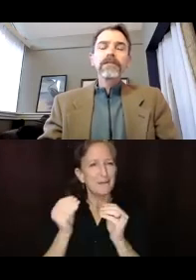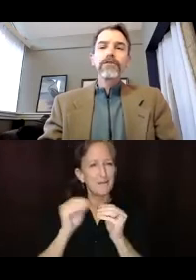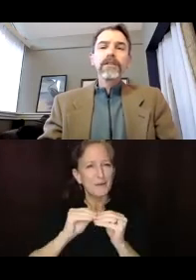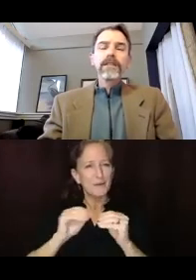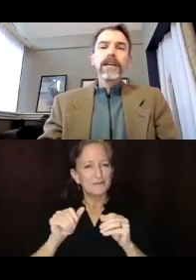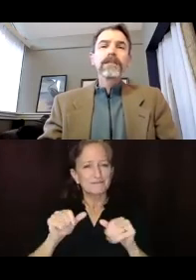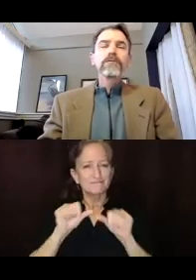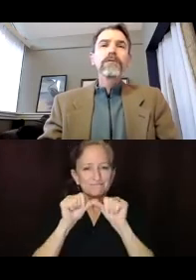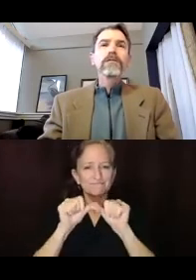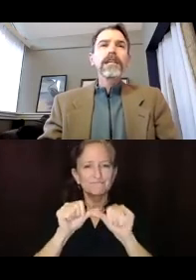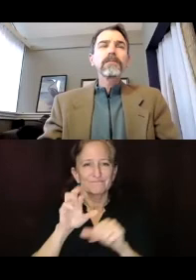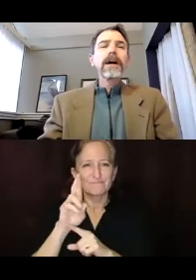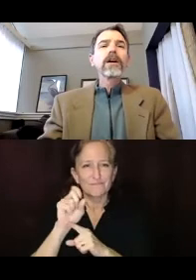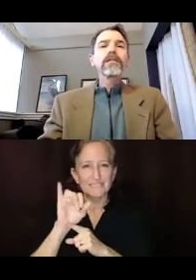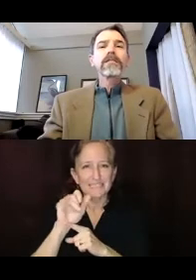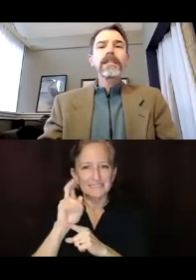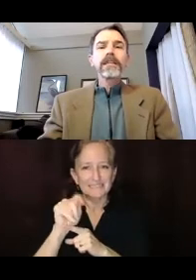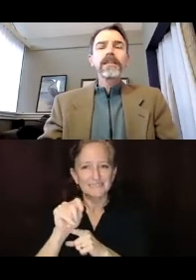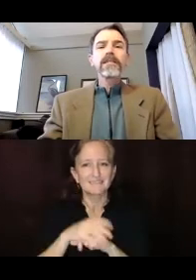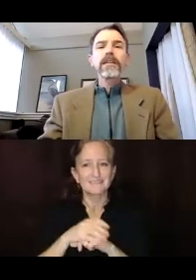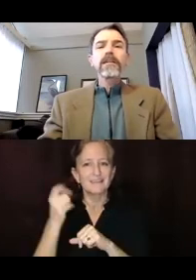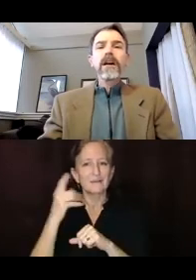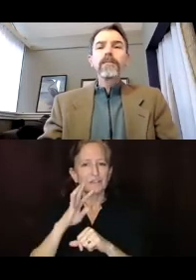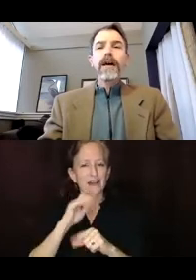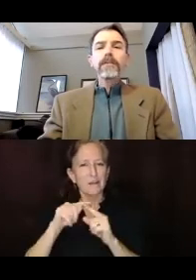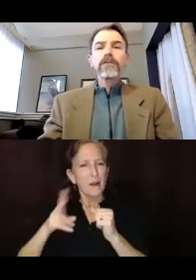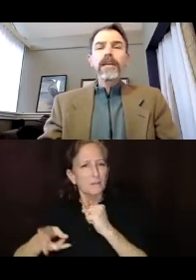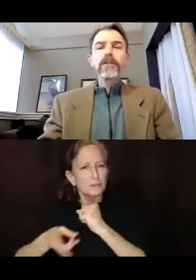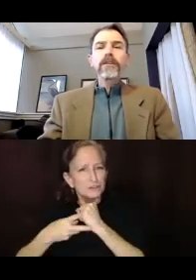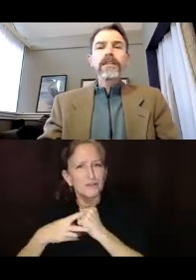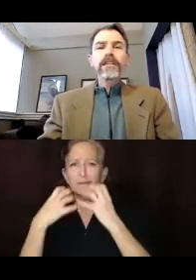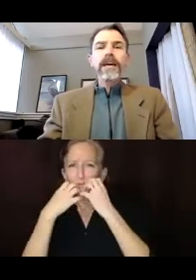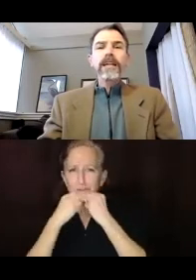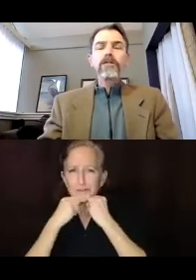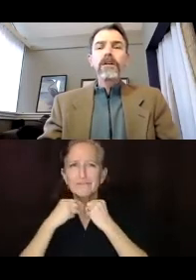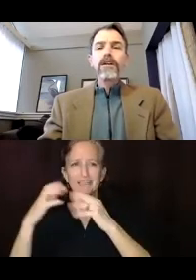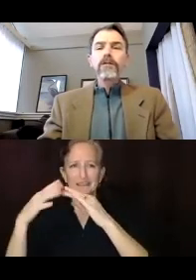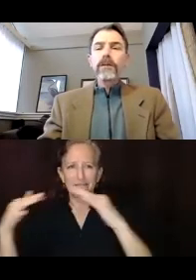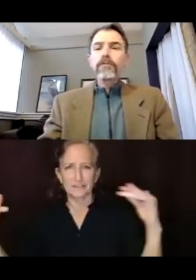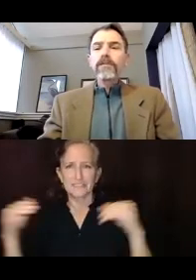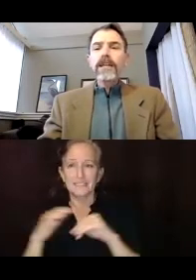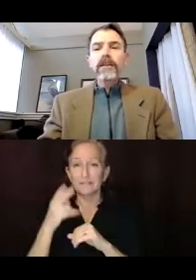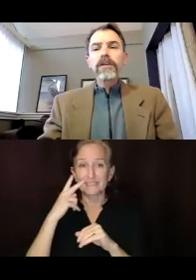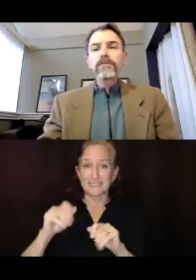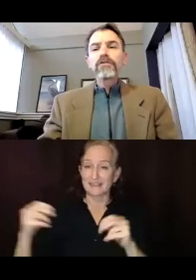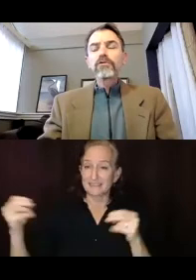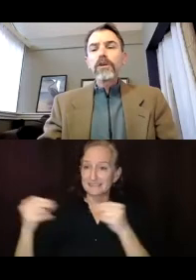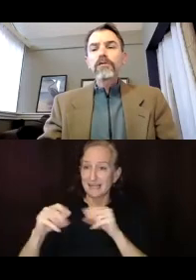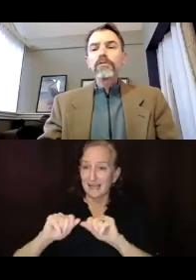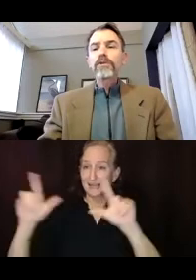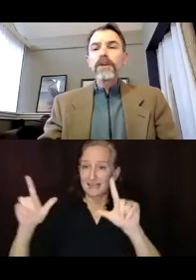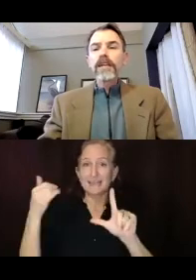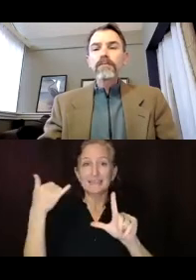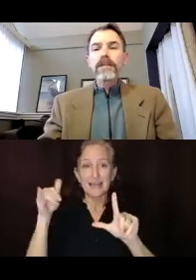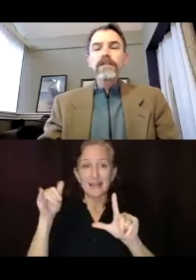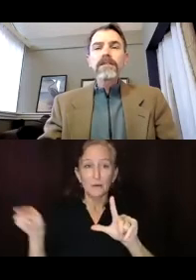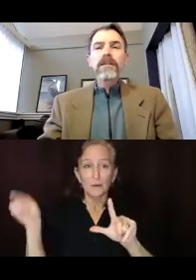diversity. And when you think about our city, and this is a, a map here, the areas in the yellow represent areas of new growth,